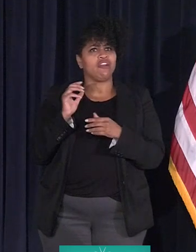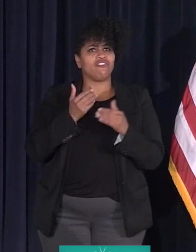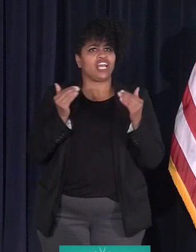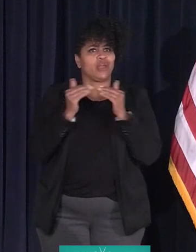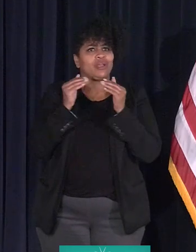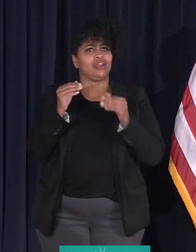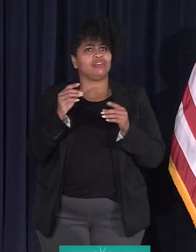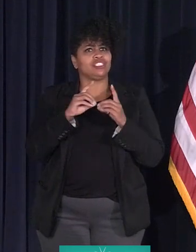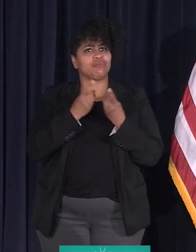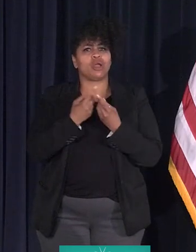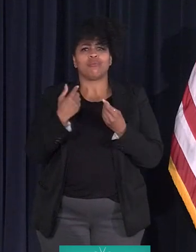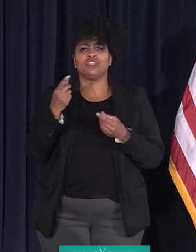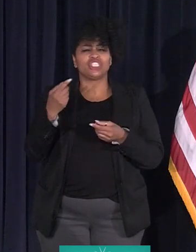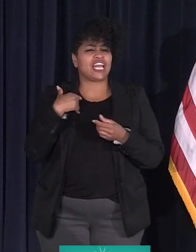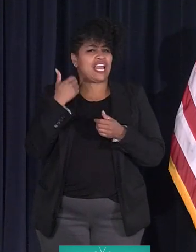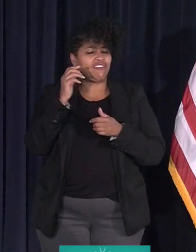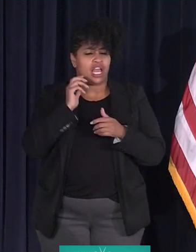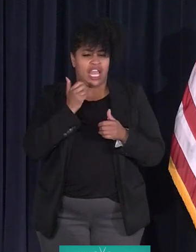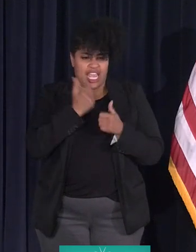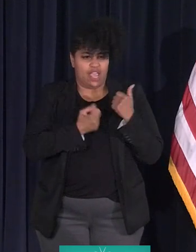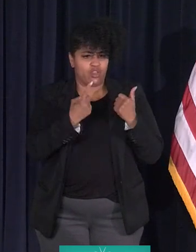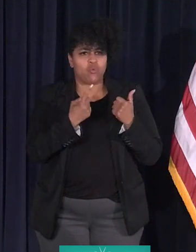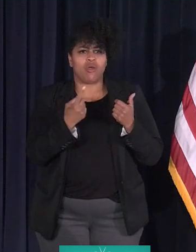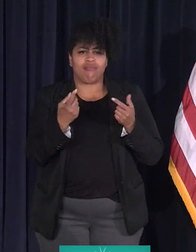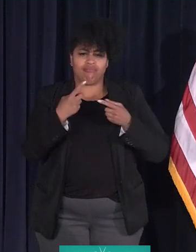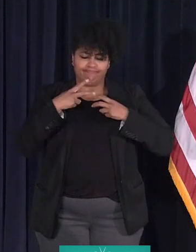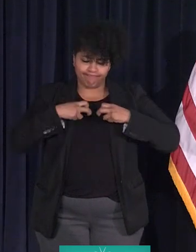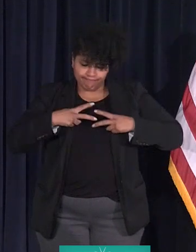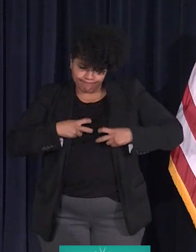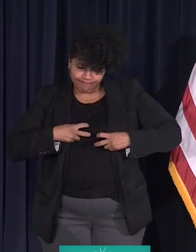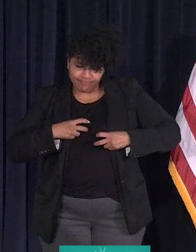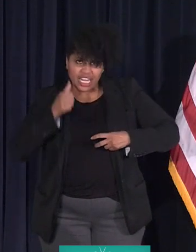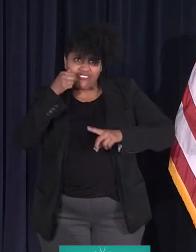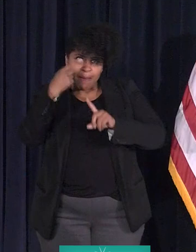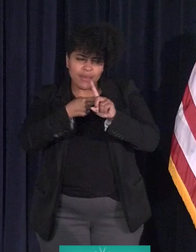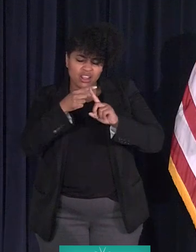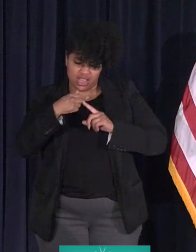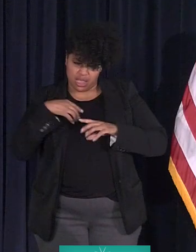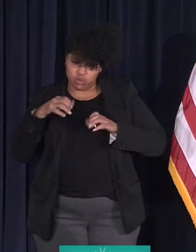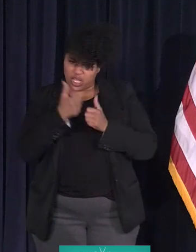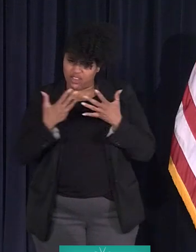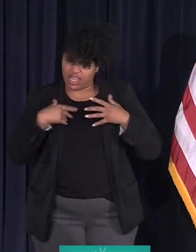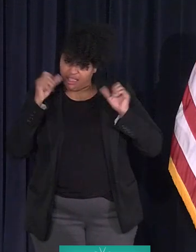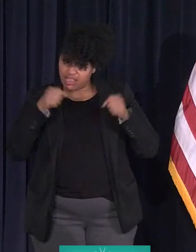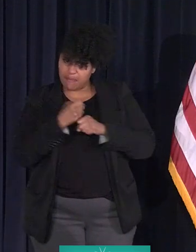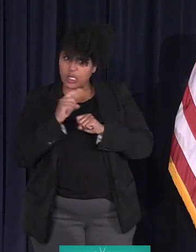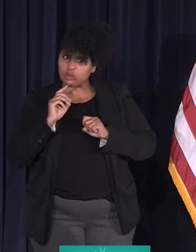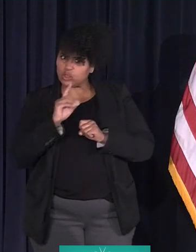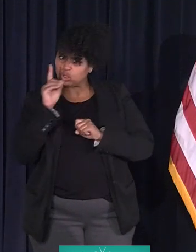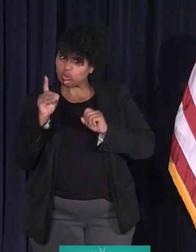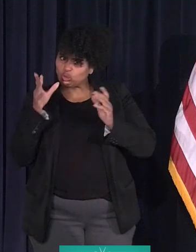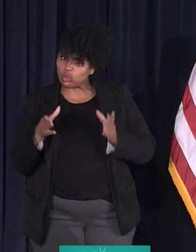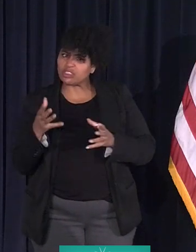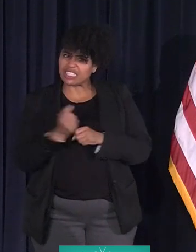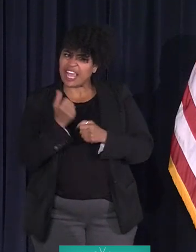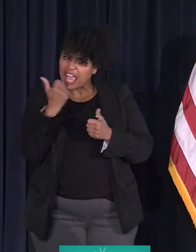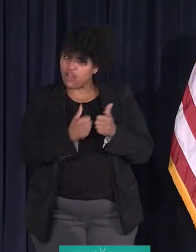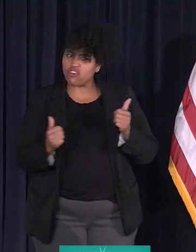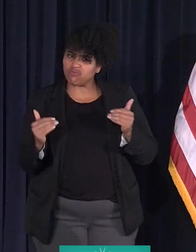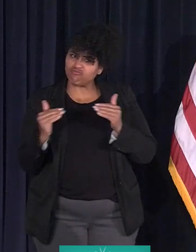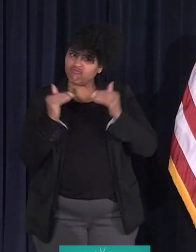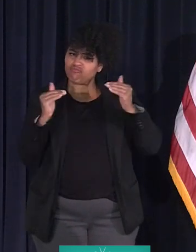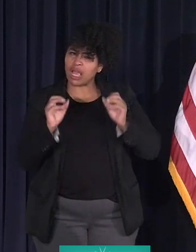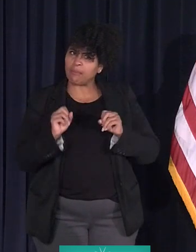a question every month. Am I doing everything I can to make sure we're giving Detroiters every opportunity?